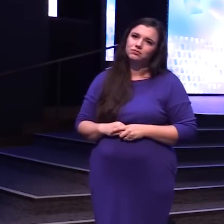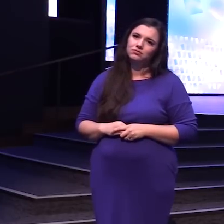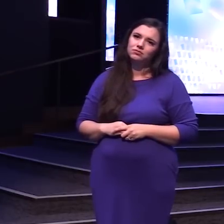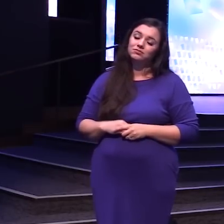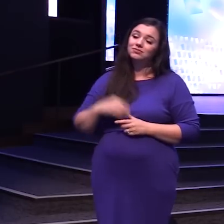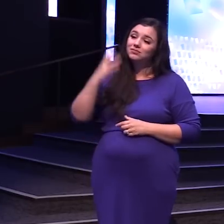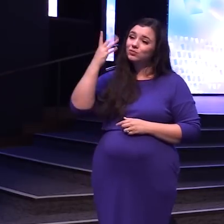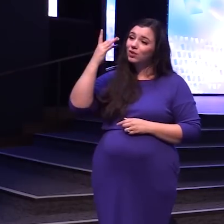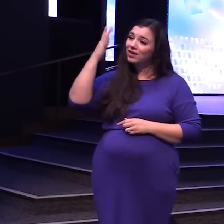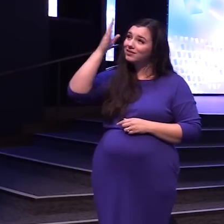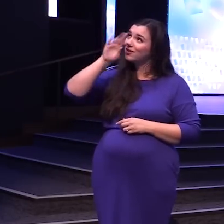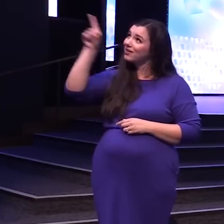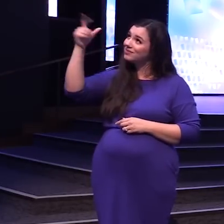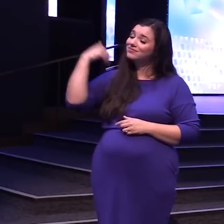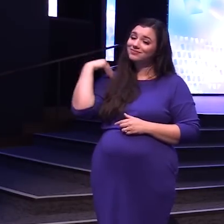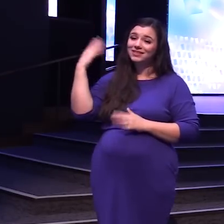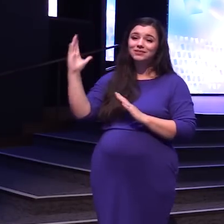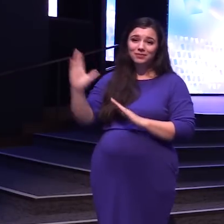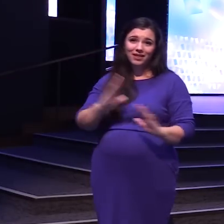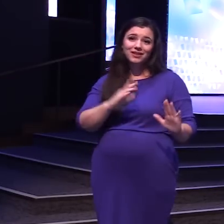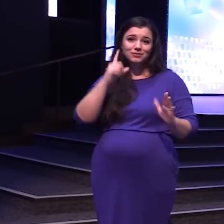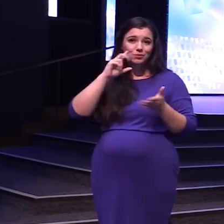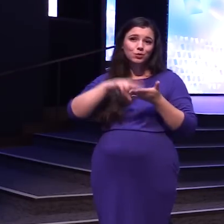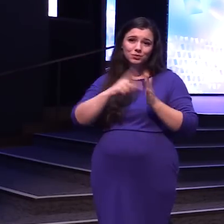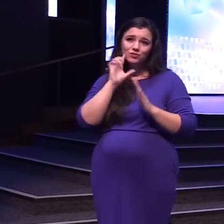Because God has A plan and a purpose For our lives